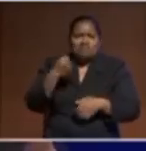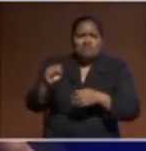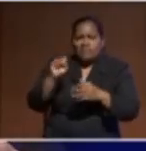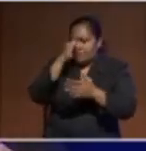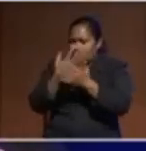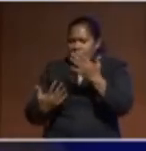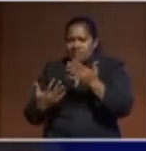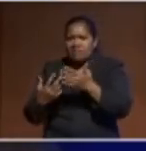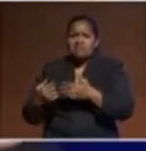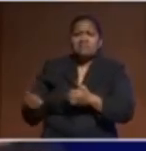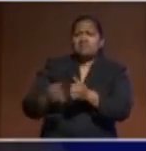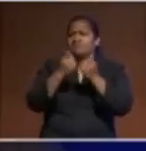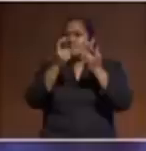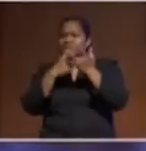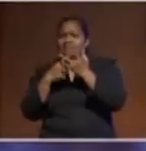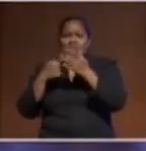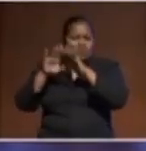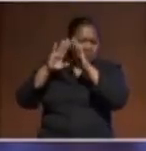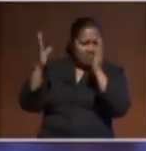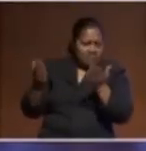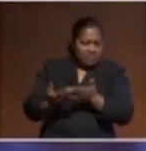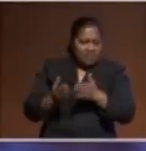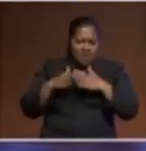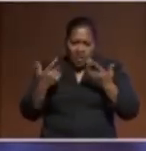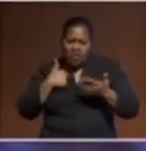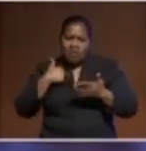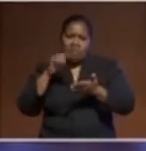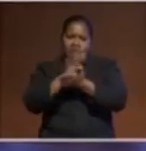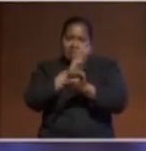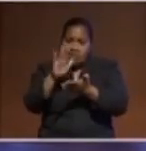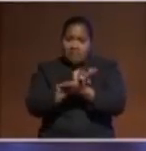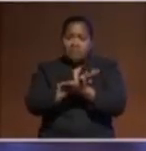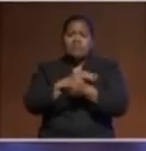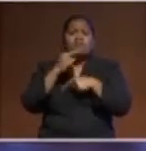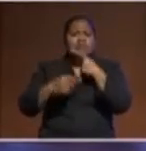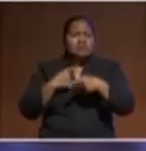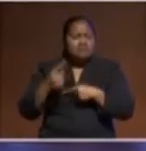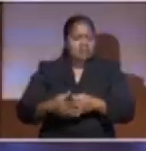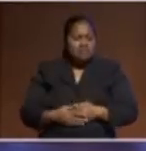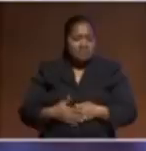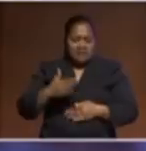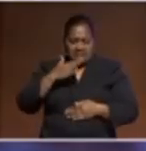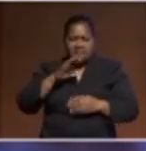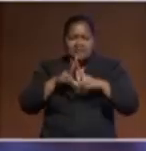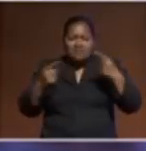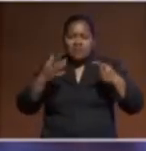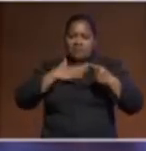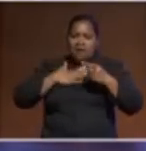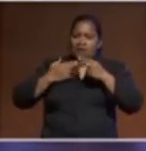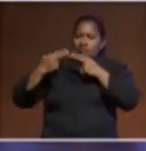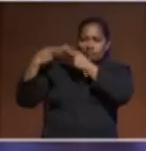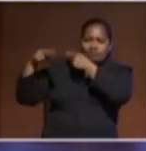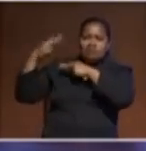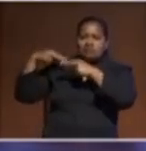other regions in the world. And as you were speaking, I was harking back on the fact that so many of my generation's experiences